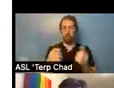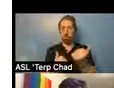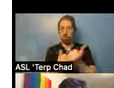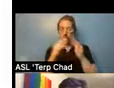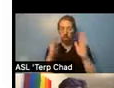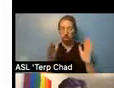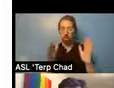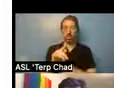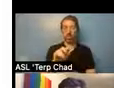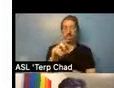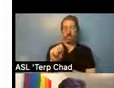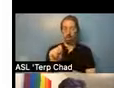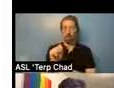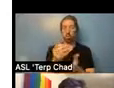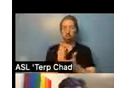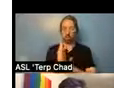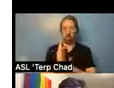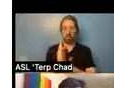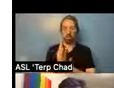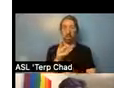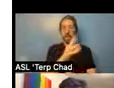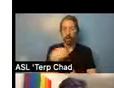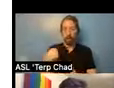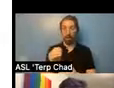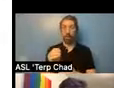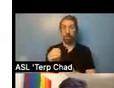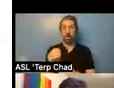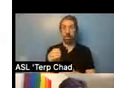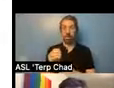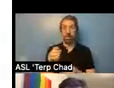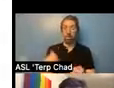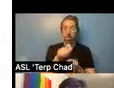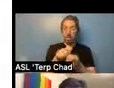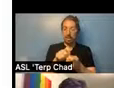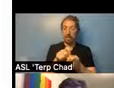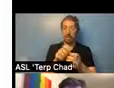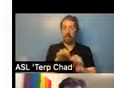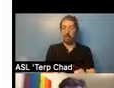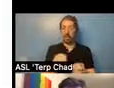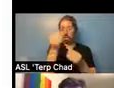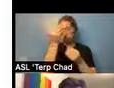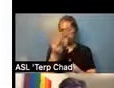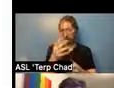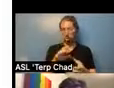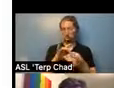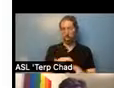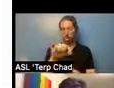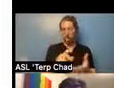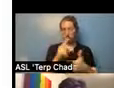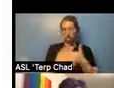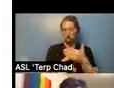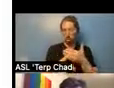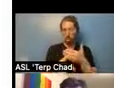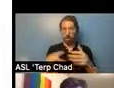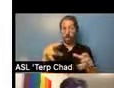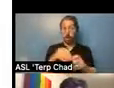information about the nature of their supportive housing program, including program staff contact information